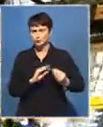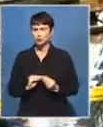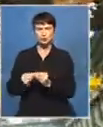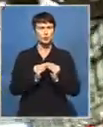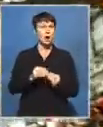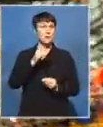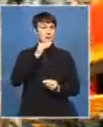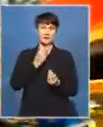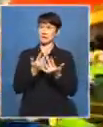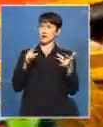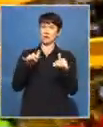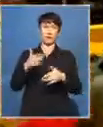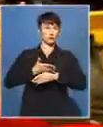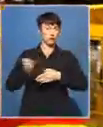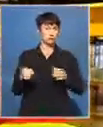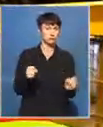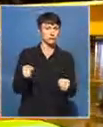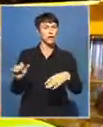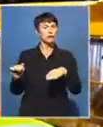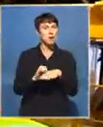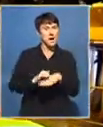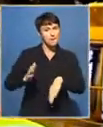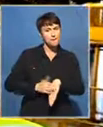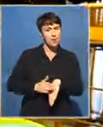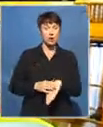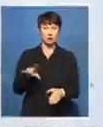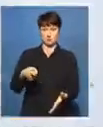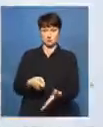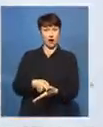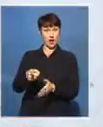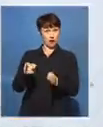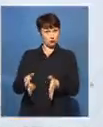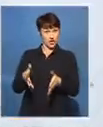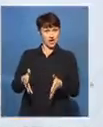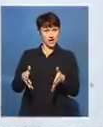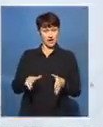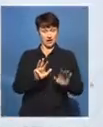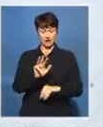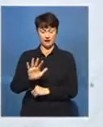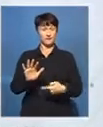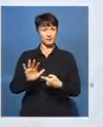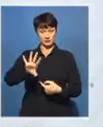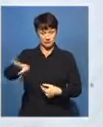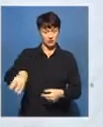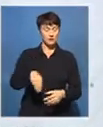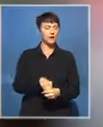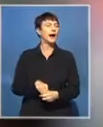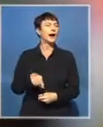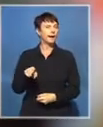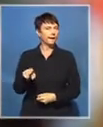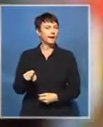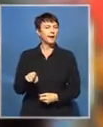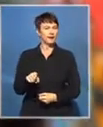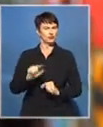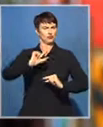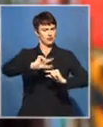training for others. The acquisition of these locomotives form part of Transnet's long-term